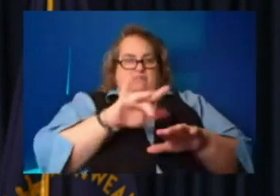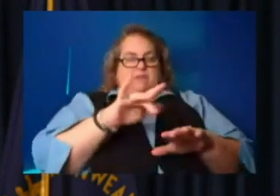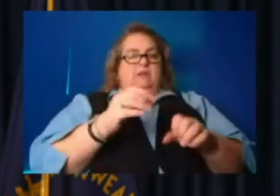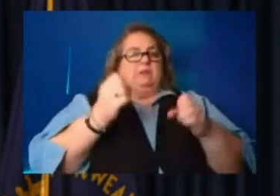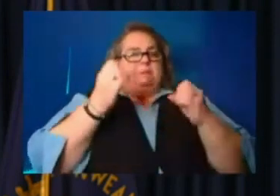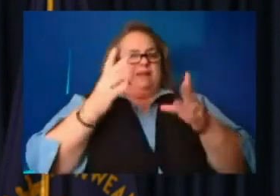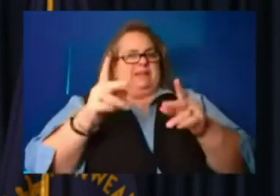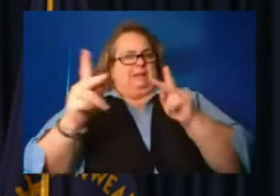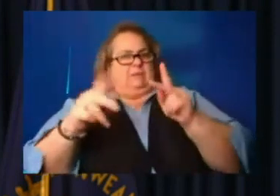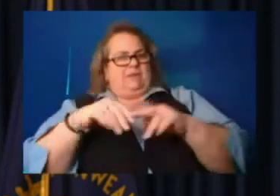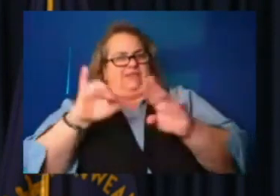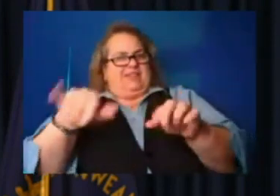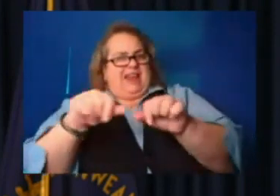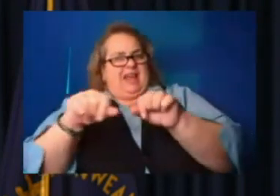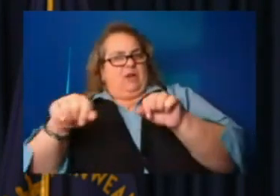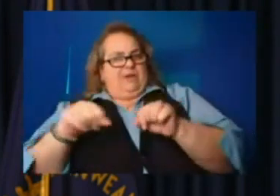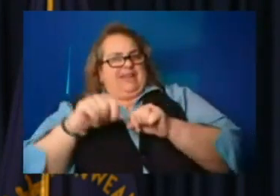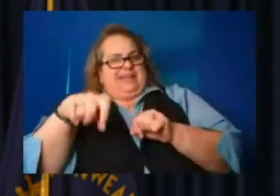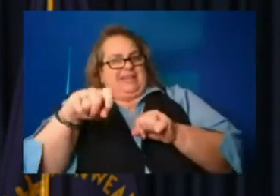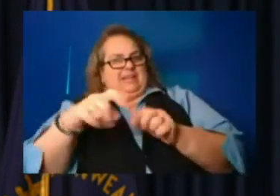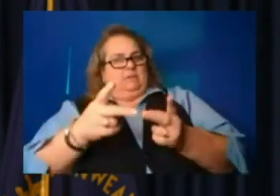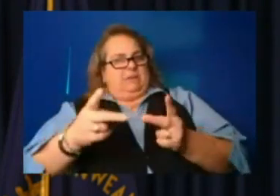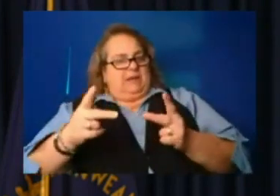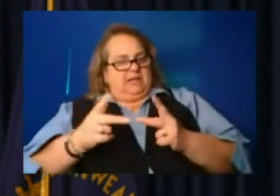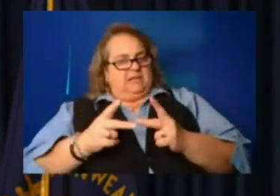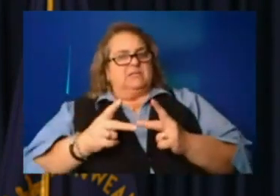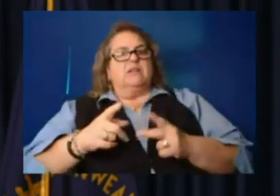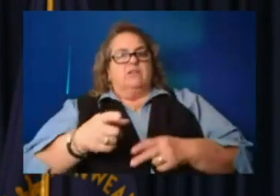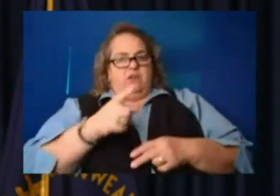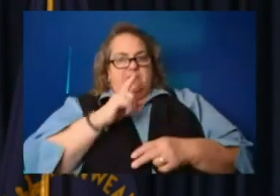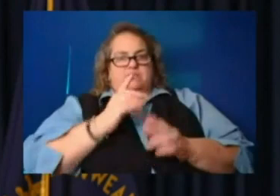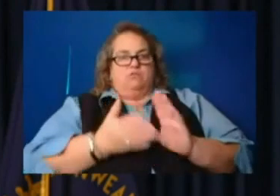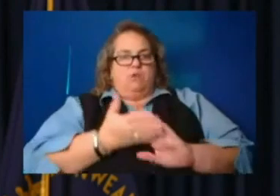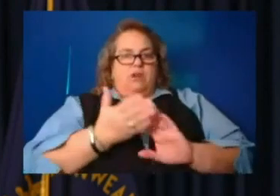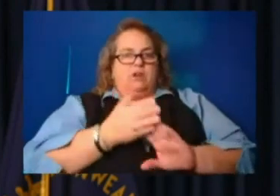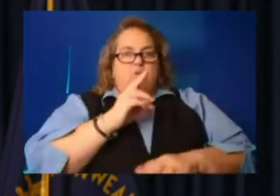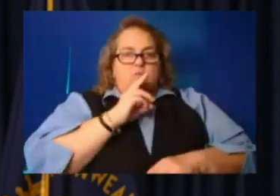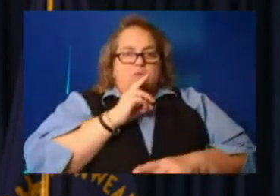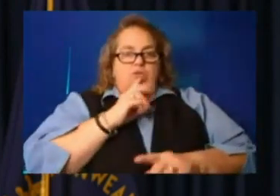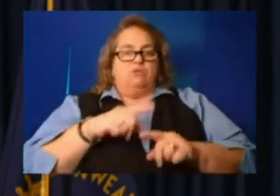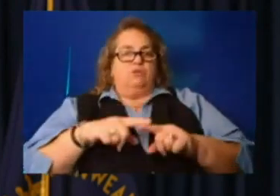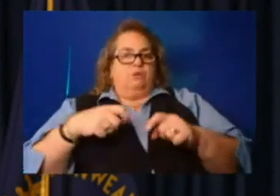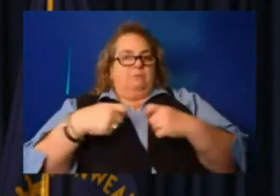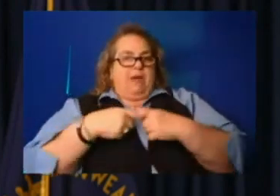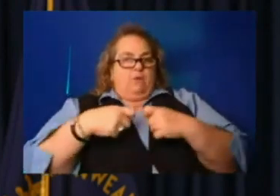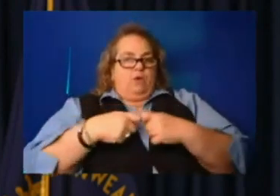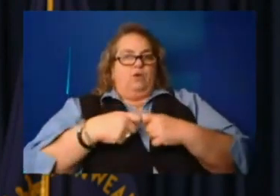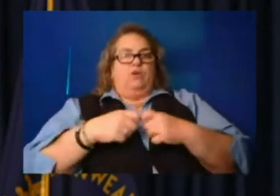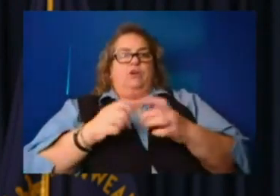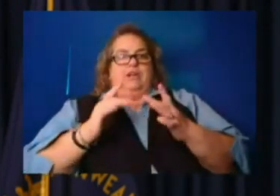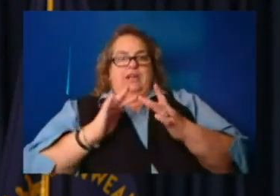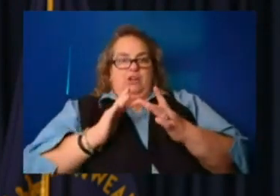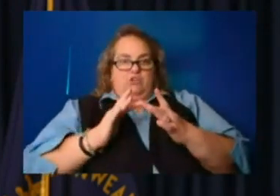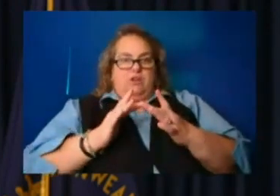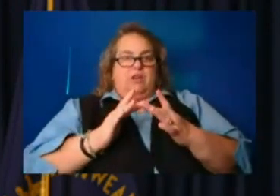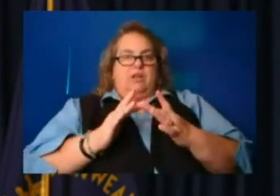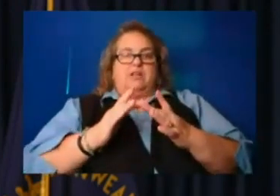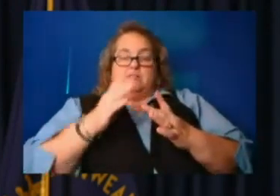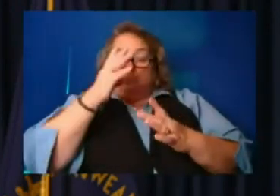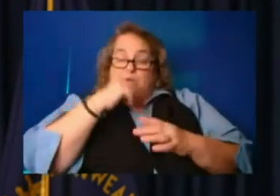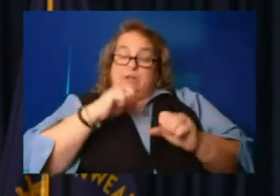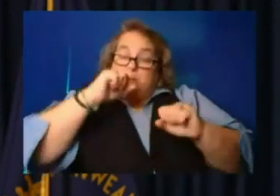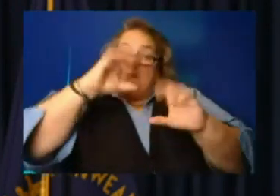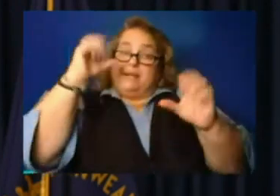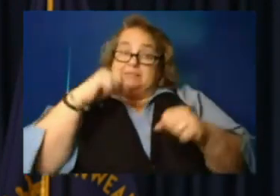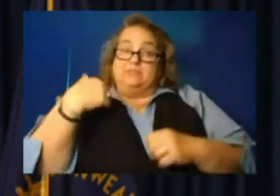so there are running water, power, internet. Pretty amazing. And